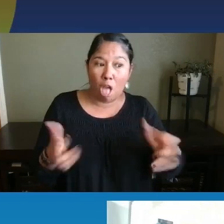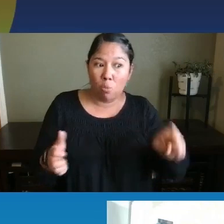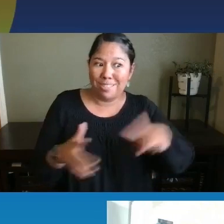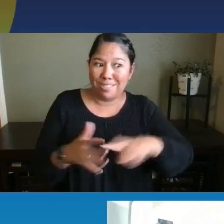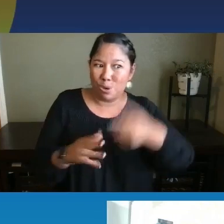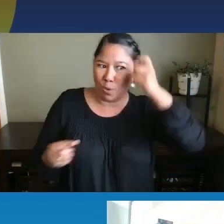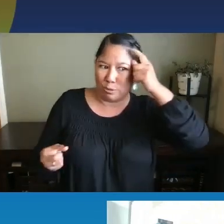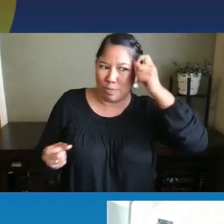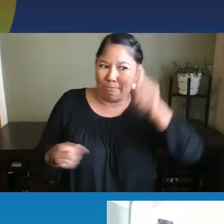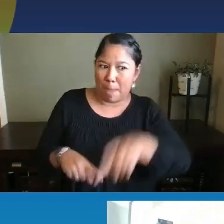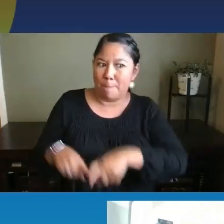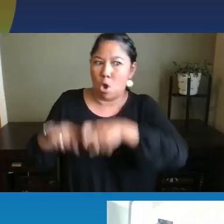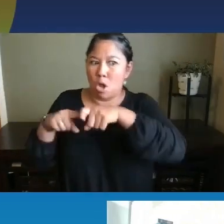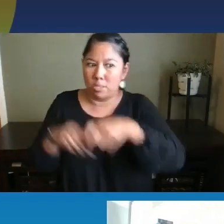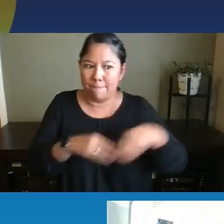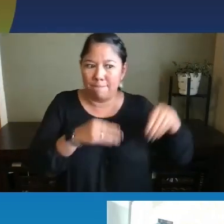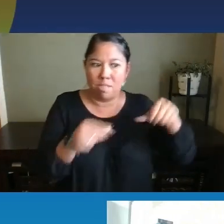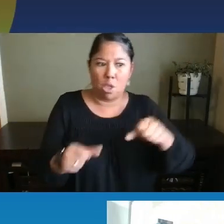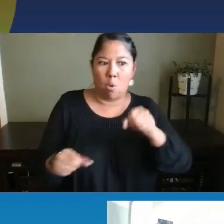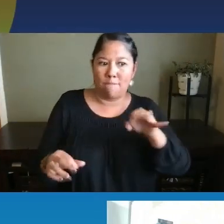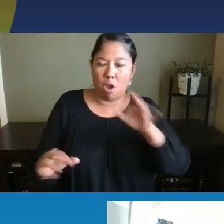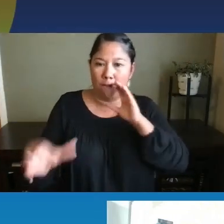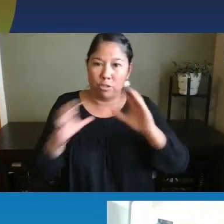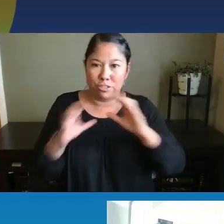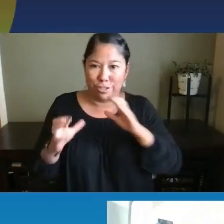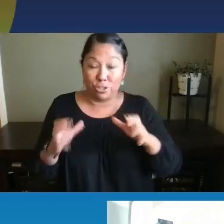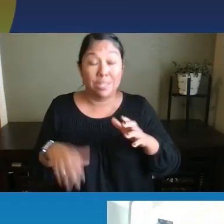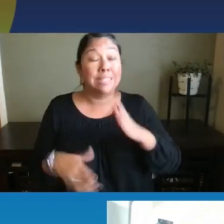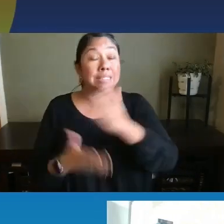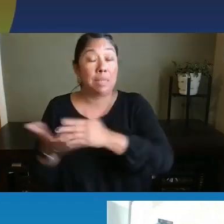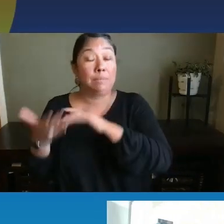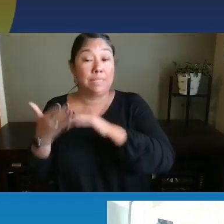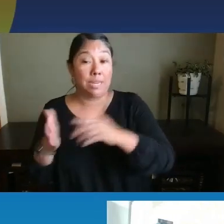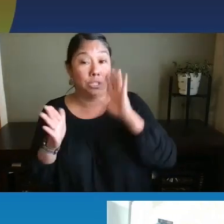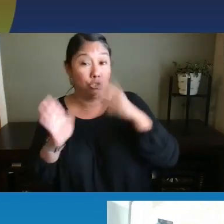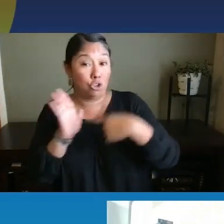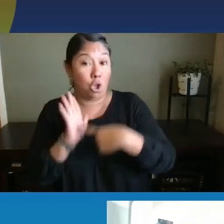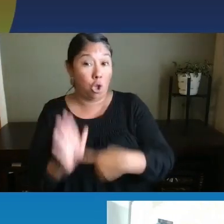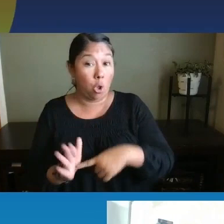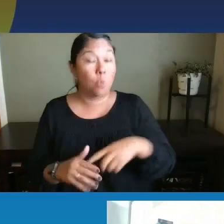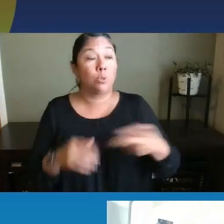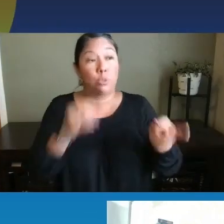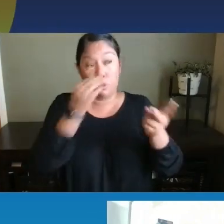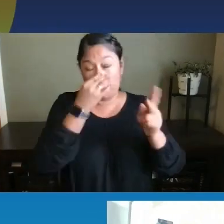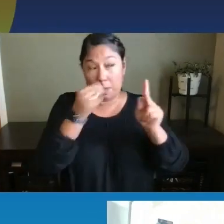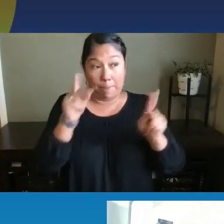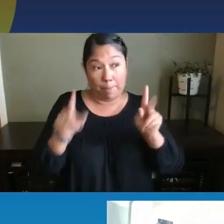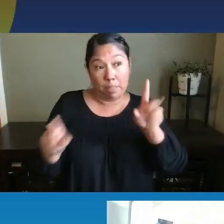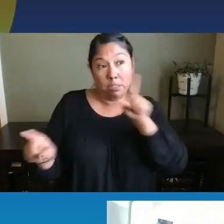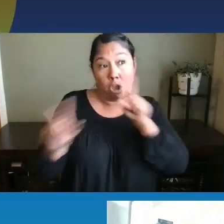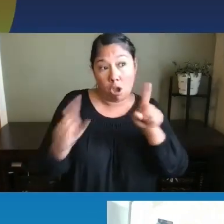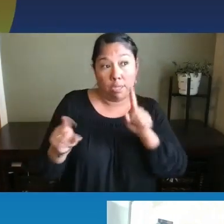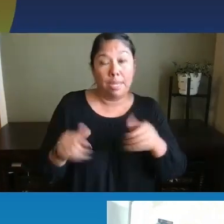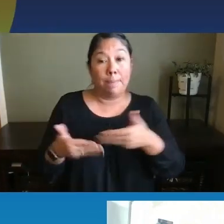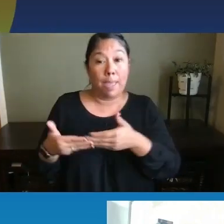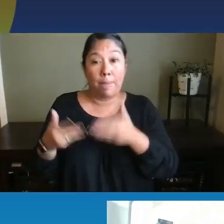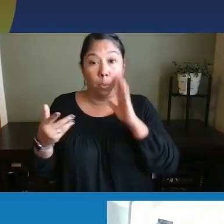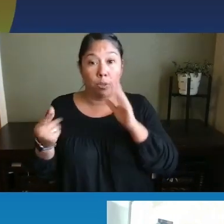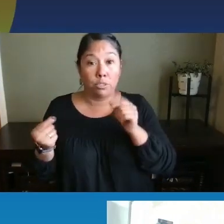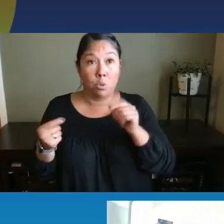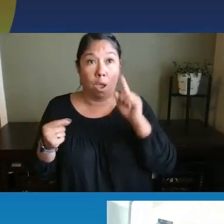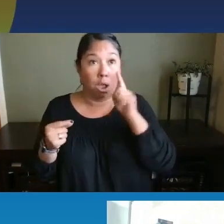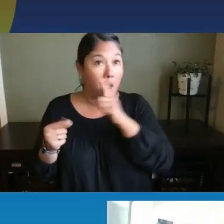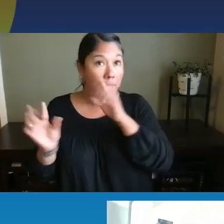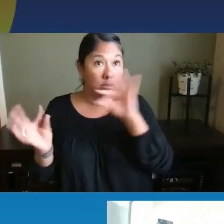conversation. There have been studies that have shown that a baby will, when two people are talking, the baby will, um, switch their eye